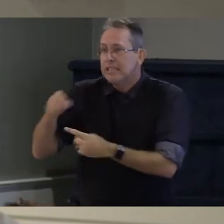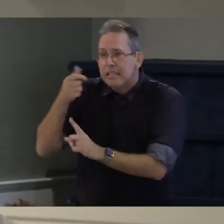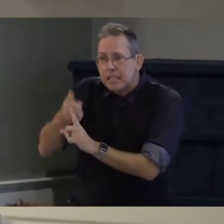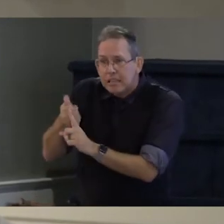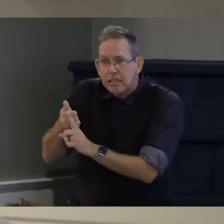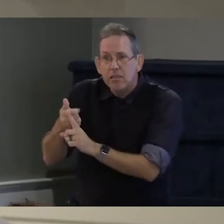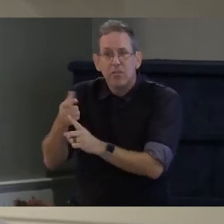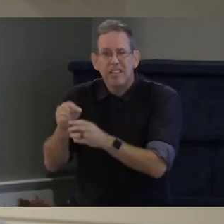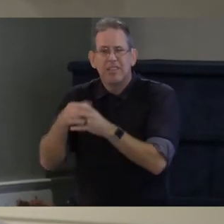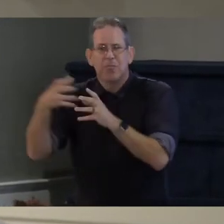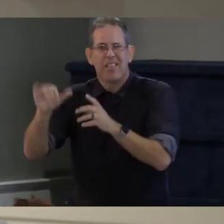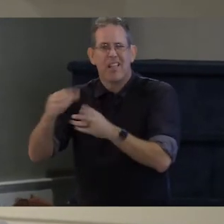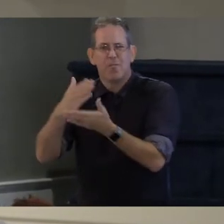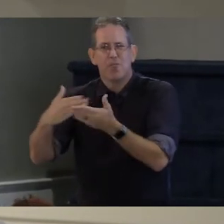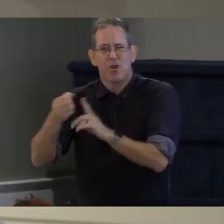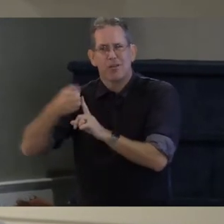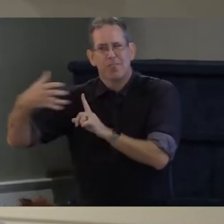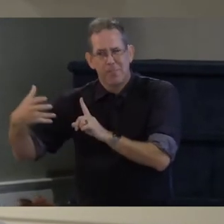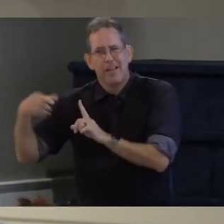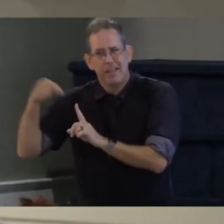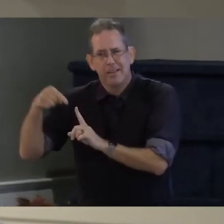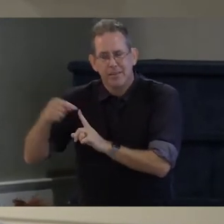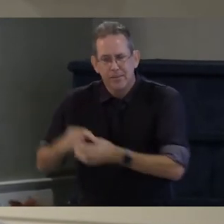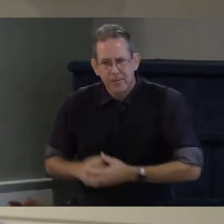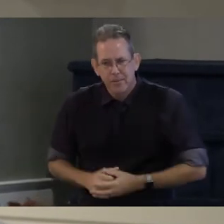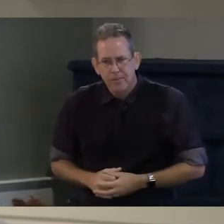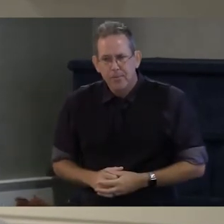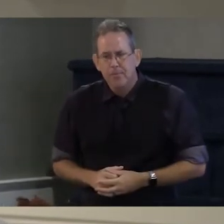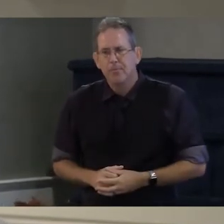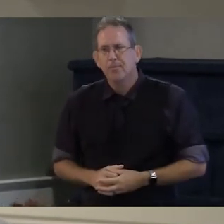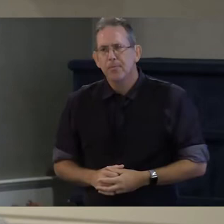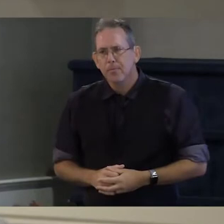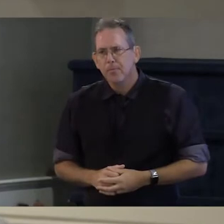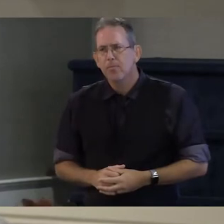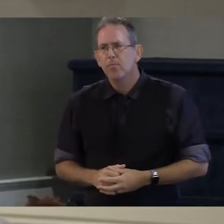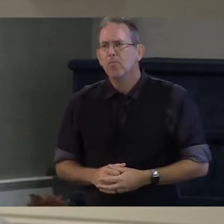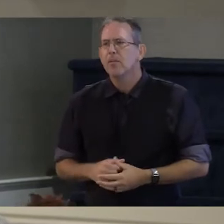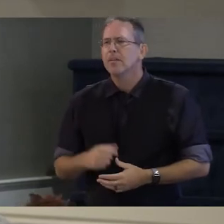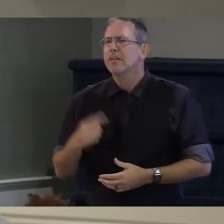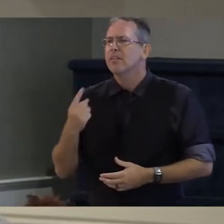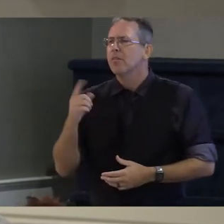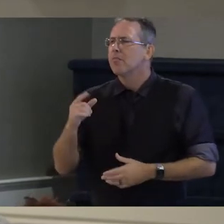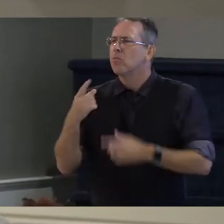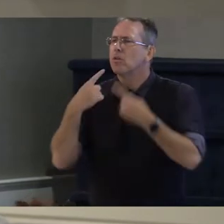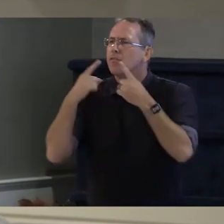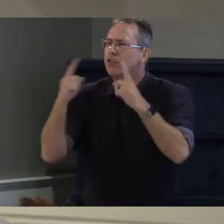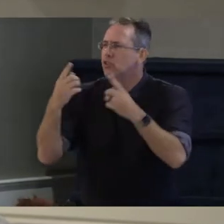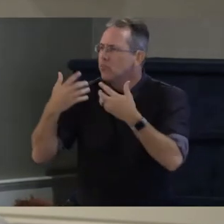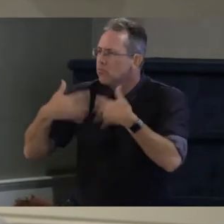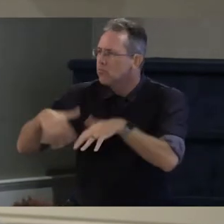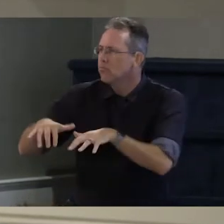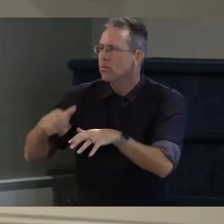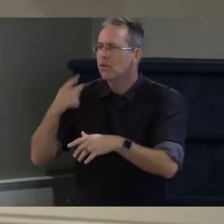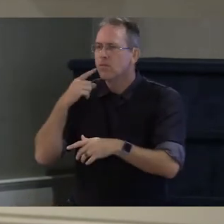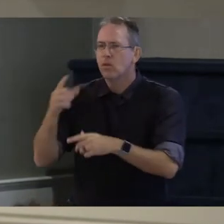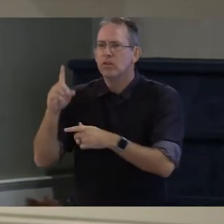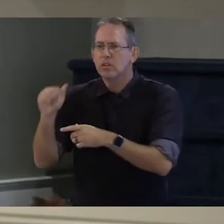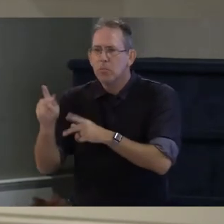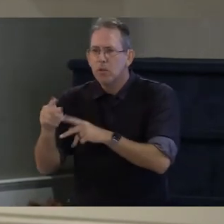vision for transportation that is fundamentally more efficient and is workable in a future with less energy